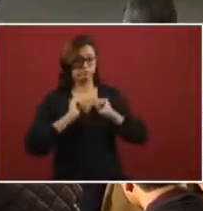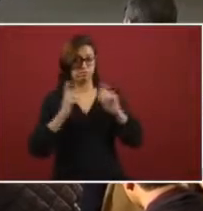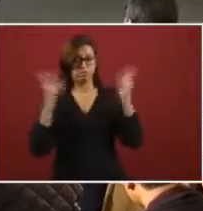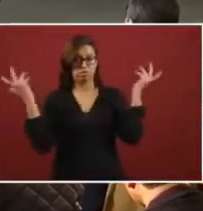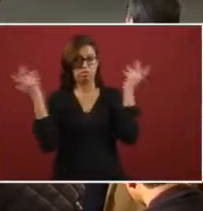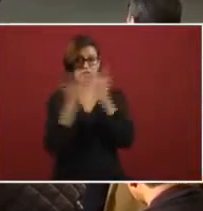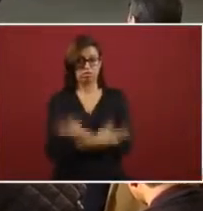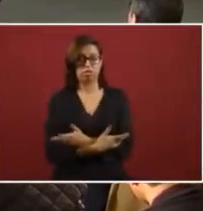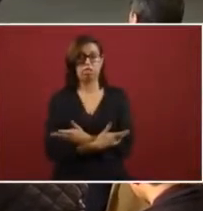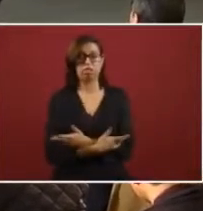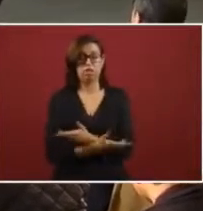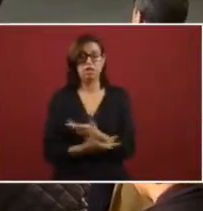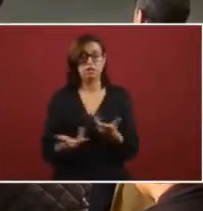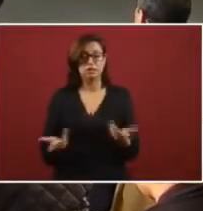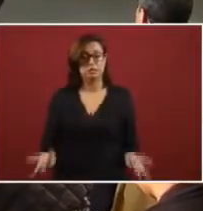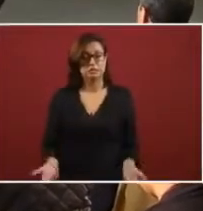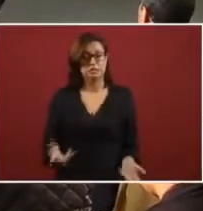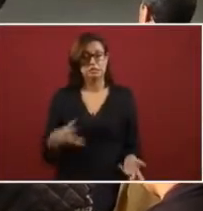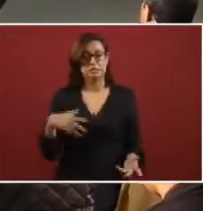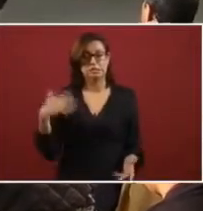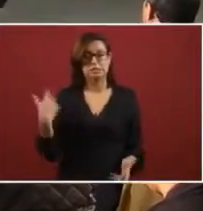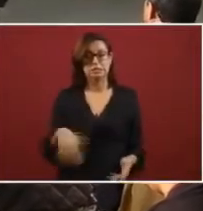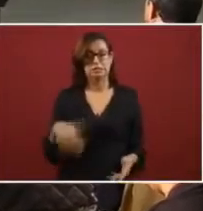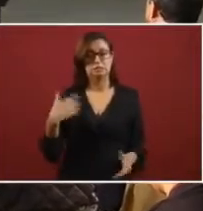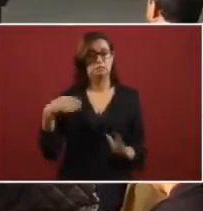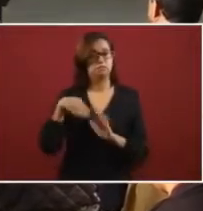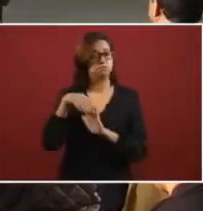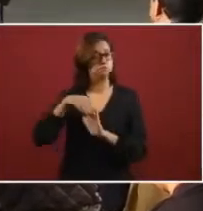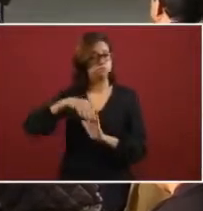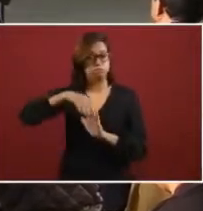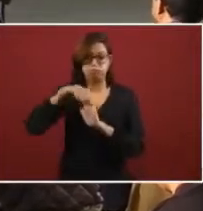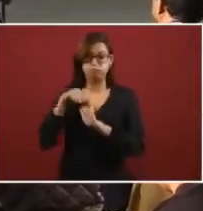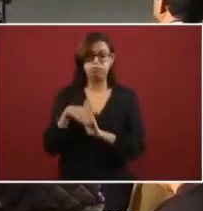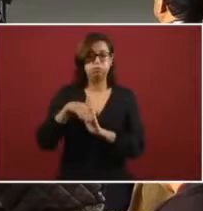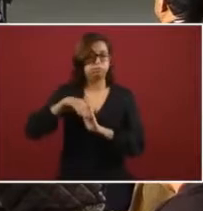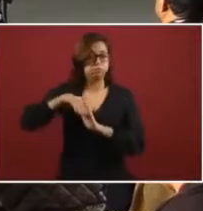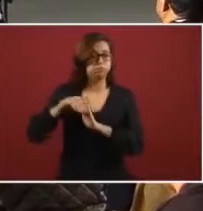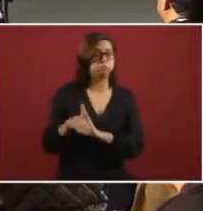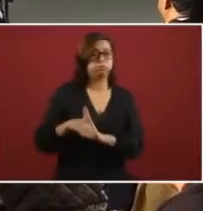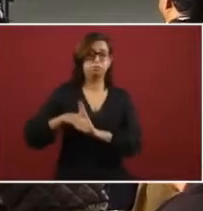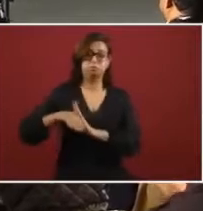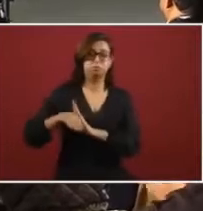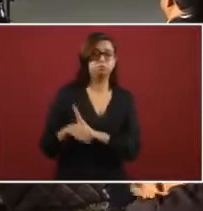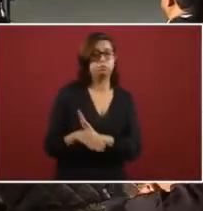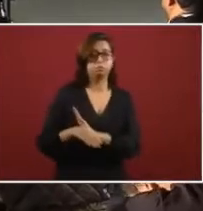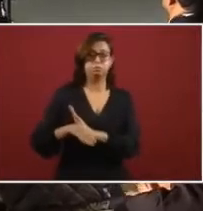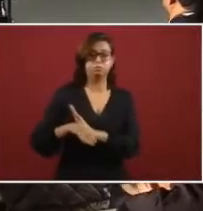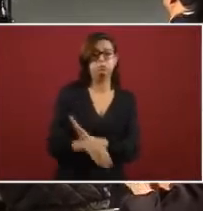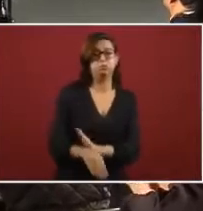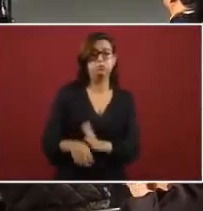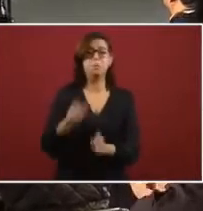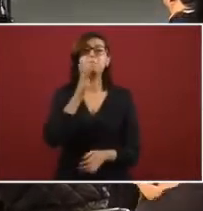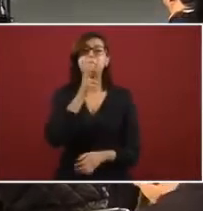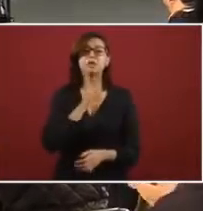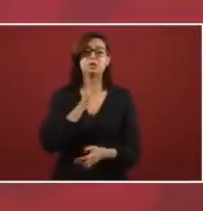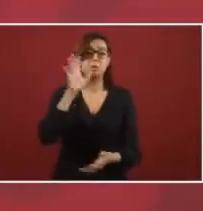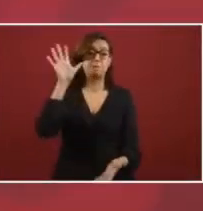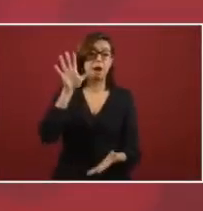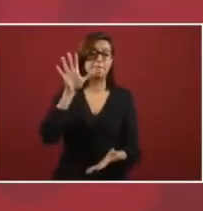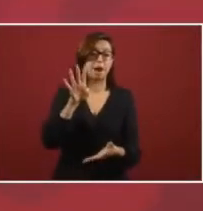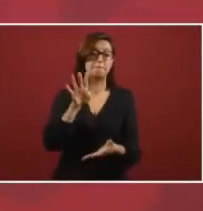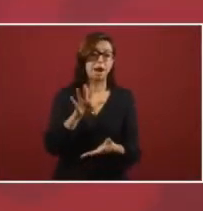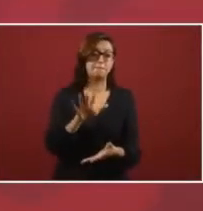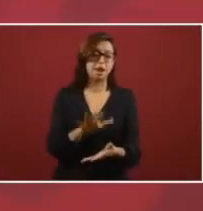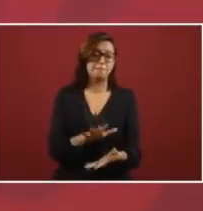the government had a constant decrease in the